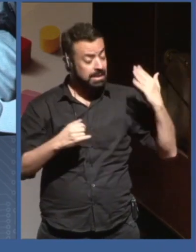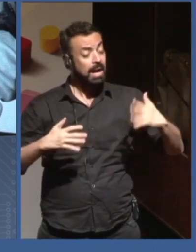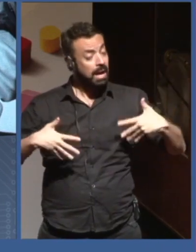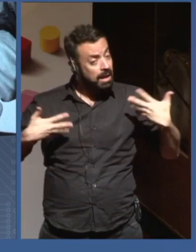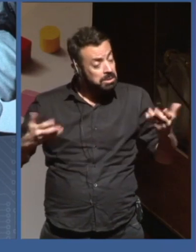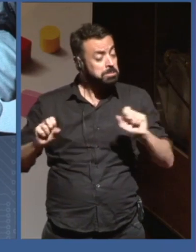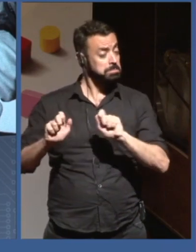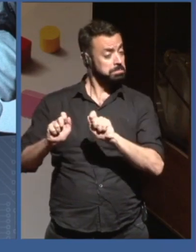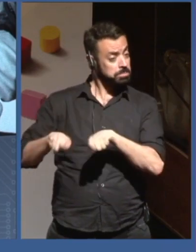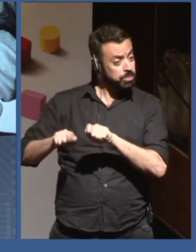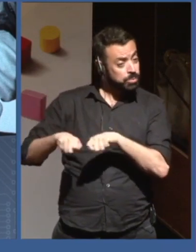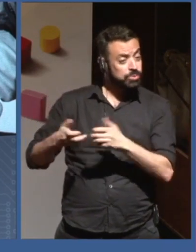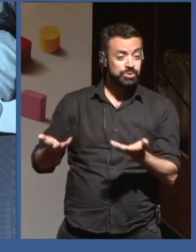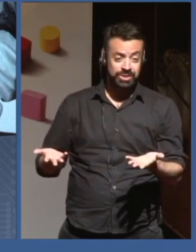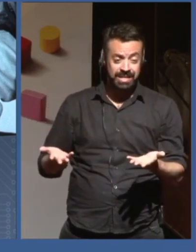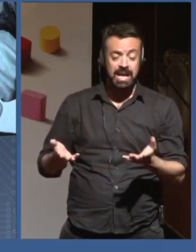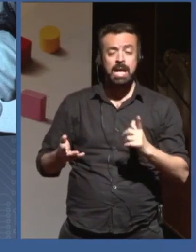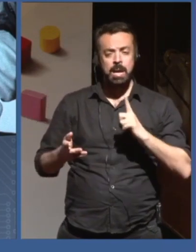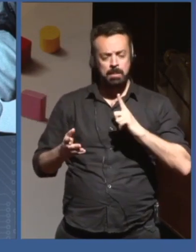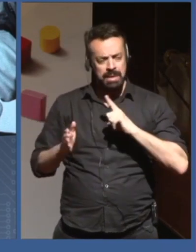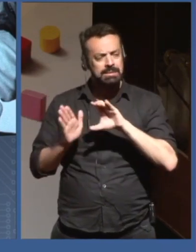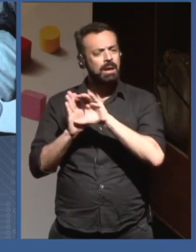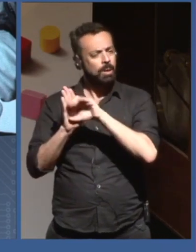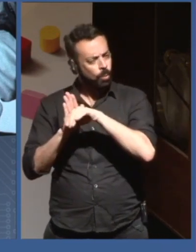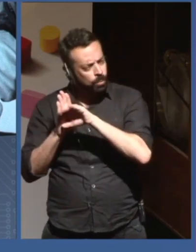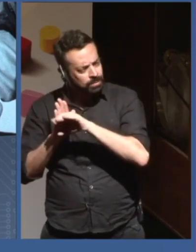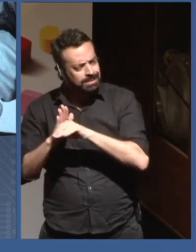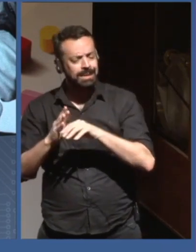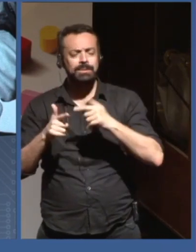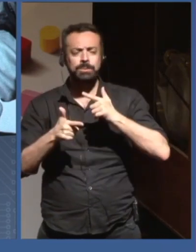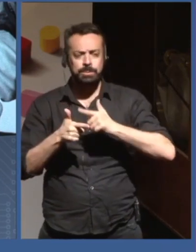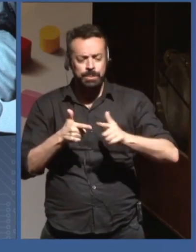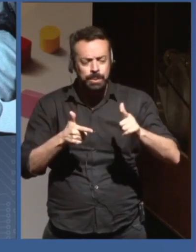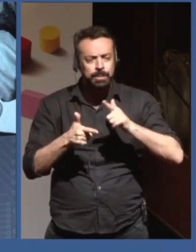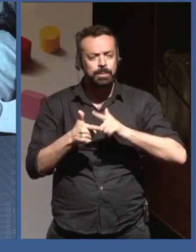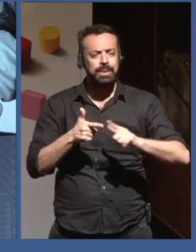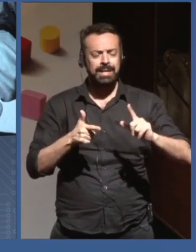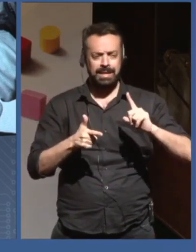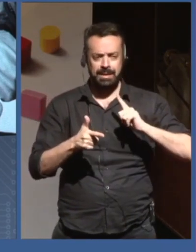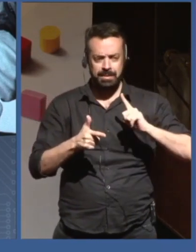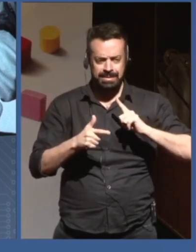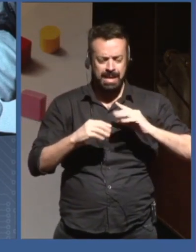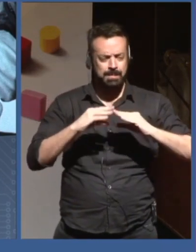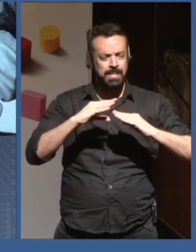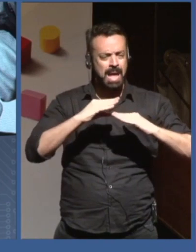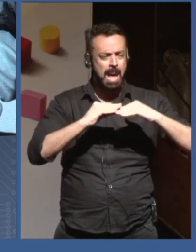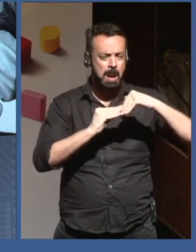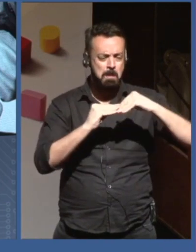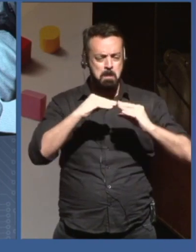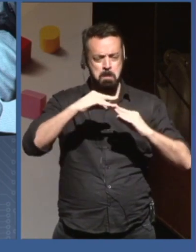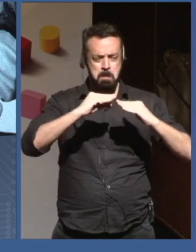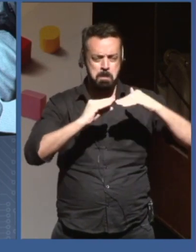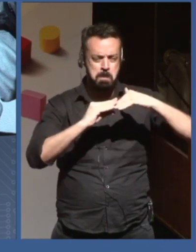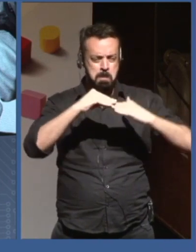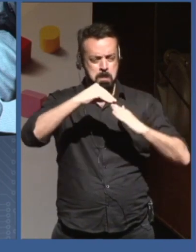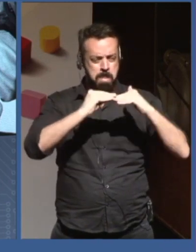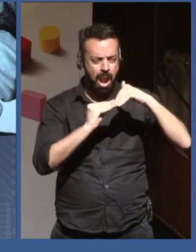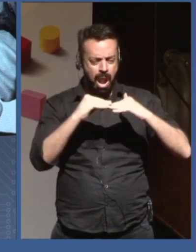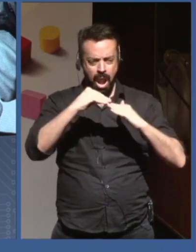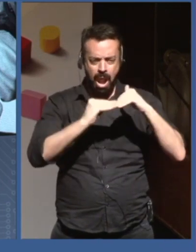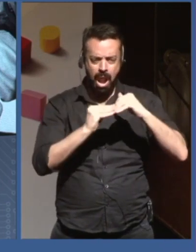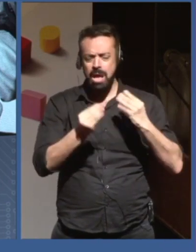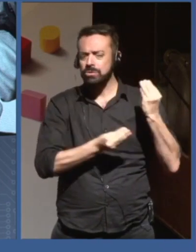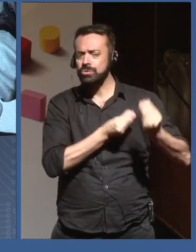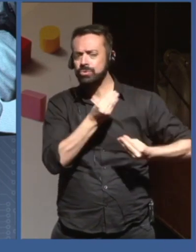My hypothesis is that single-use plastic will look crazy to our children, that there are lots of things that we do today